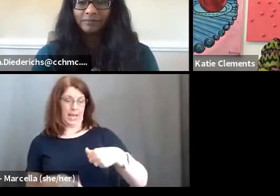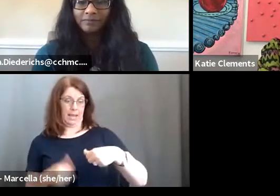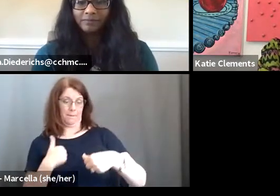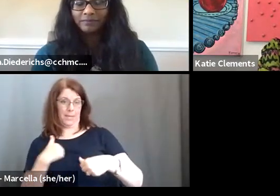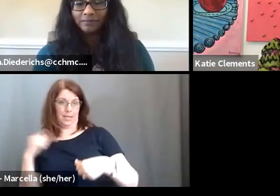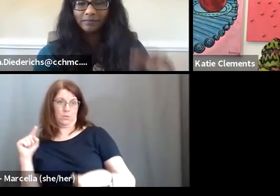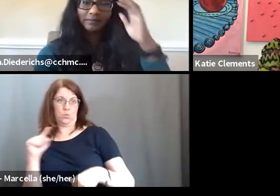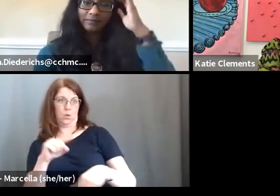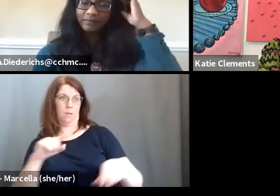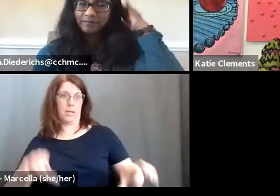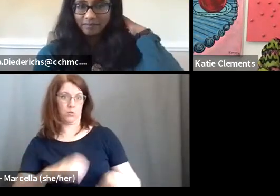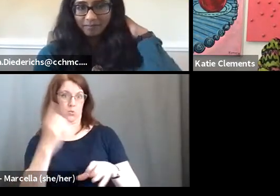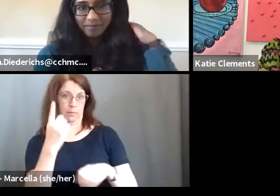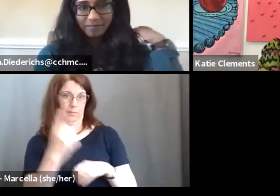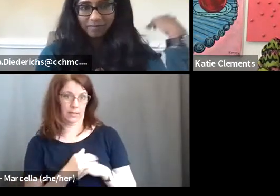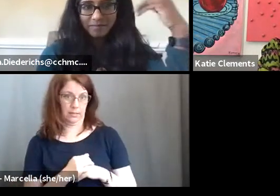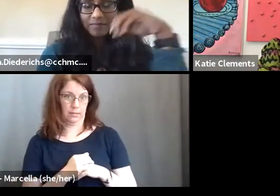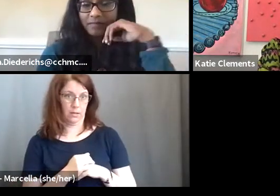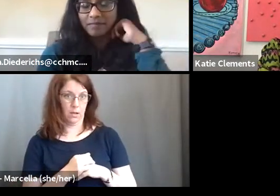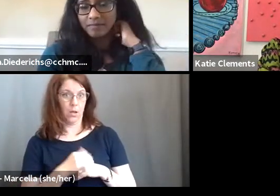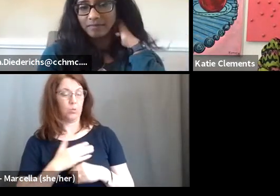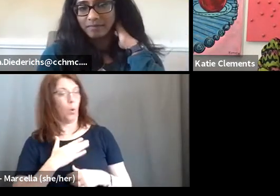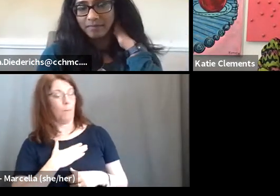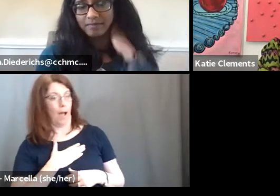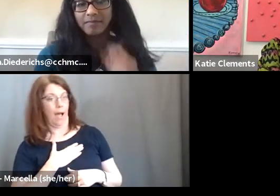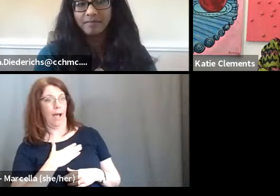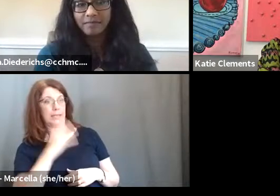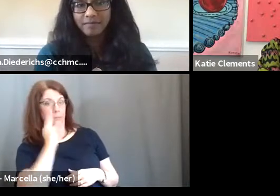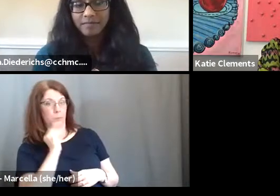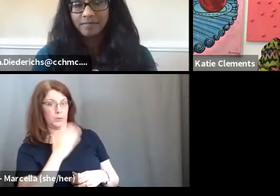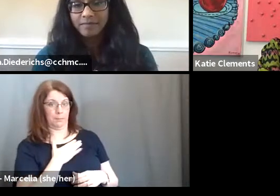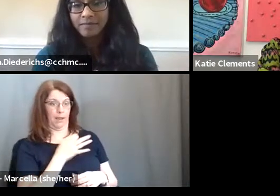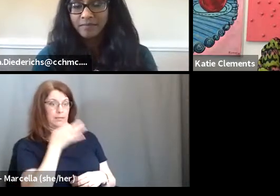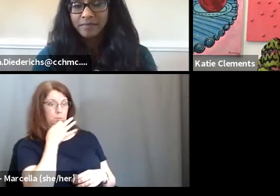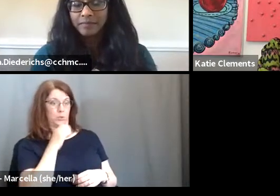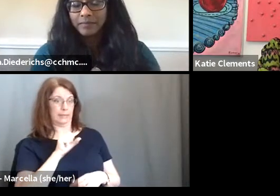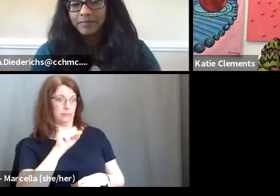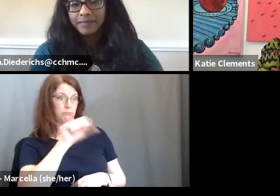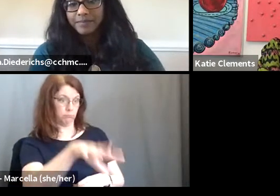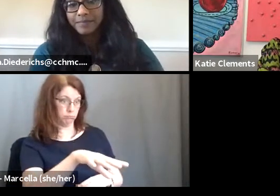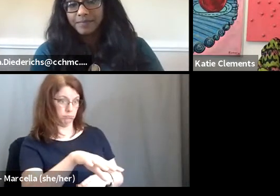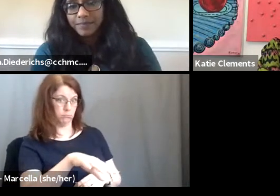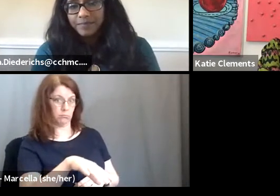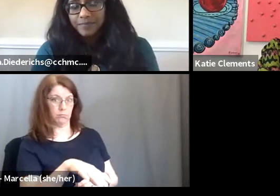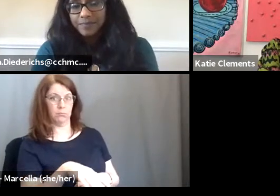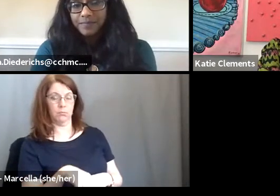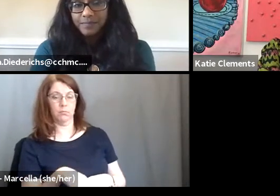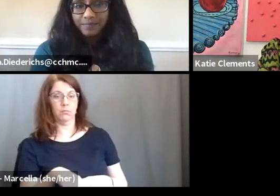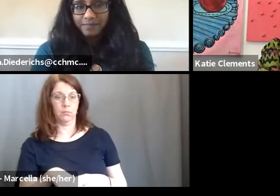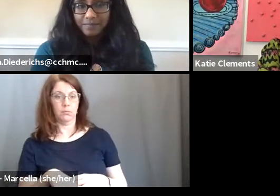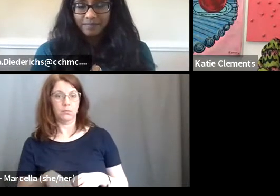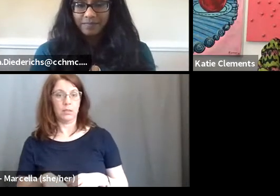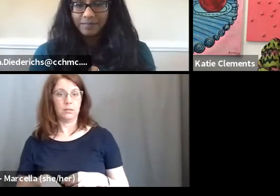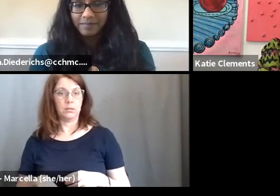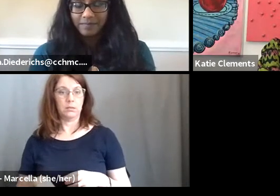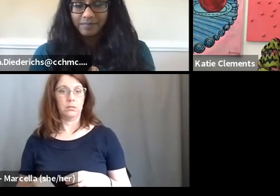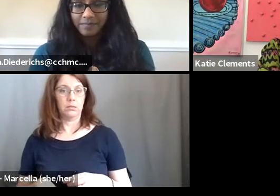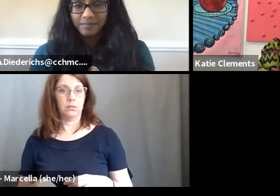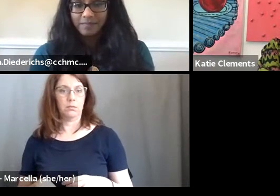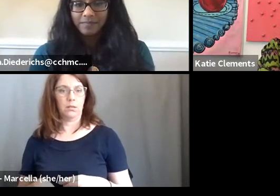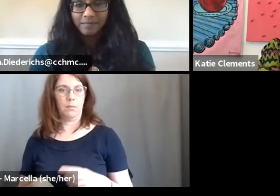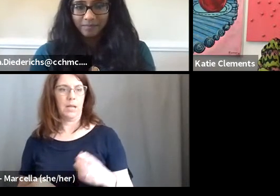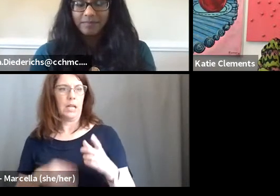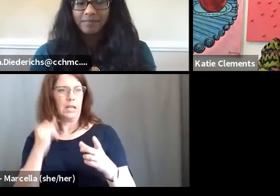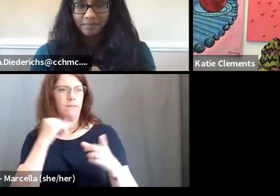table to do something for you. Right. So we're going to give you our expertise. Uh, we're not here to regurgitate what you give us because like, why would you